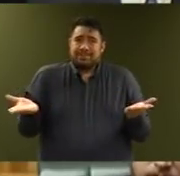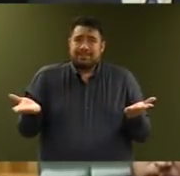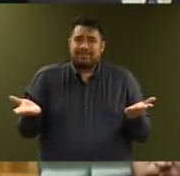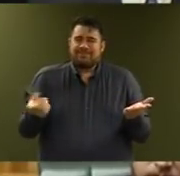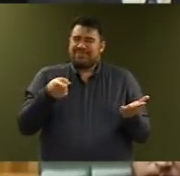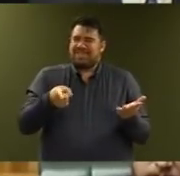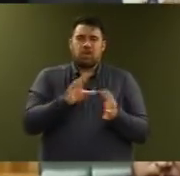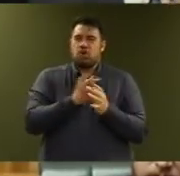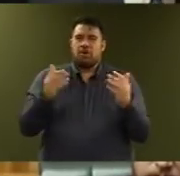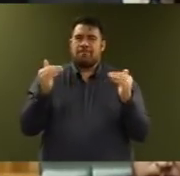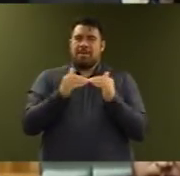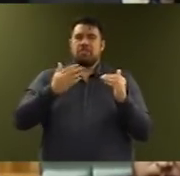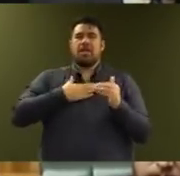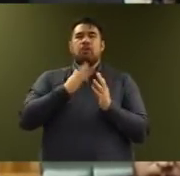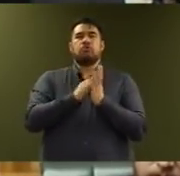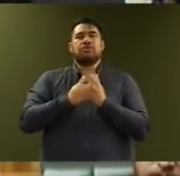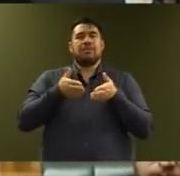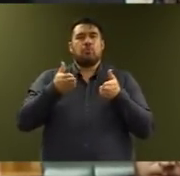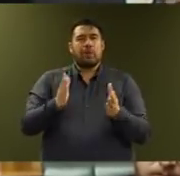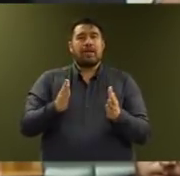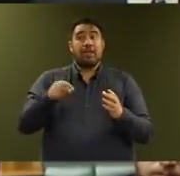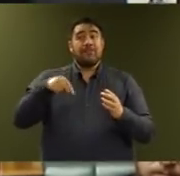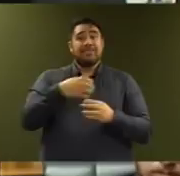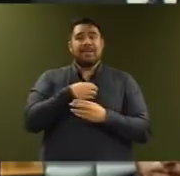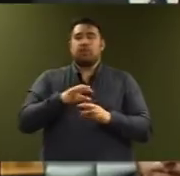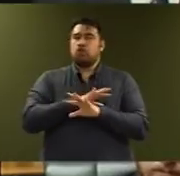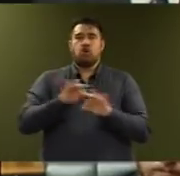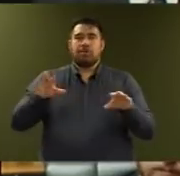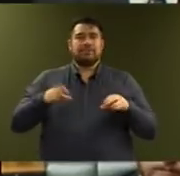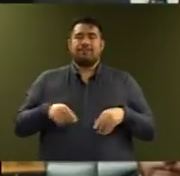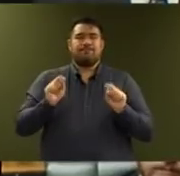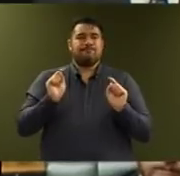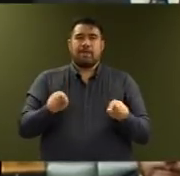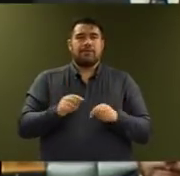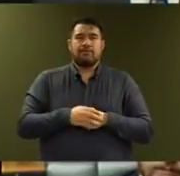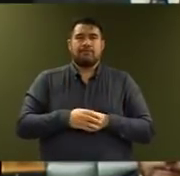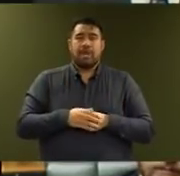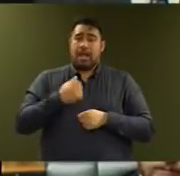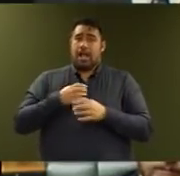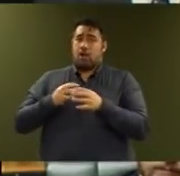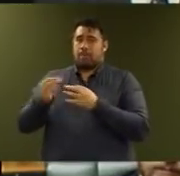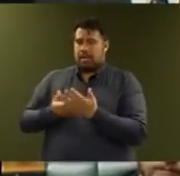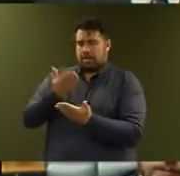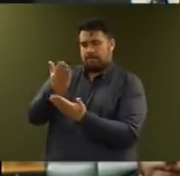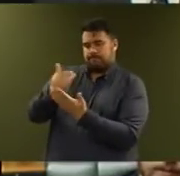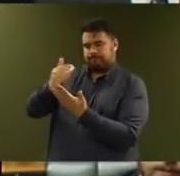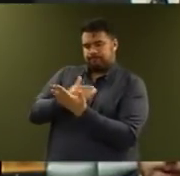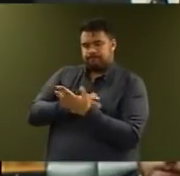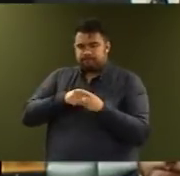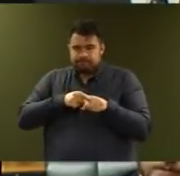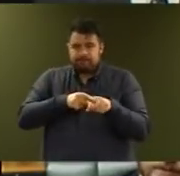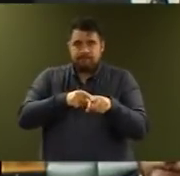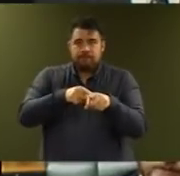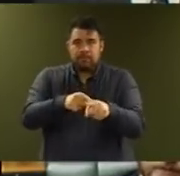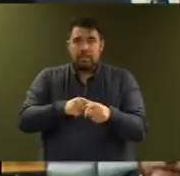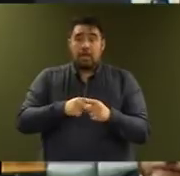way and it's not acceptable to this Government. Our plan will grow and share our prosperity. So